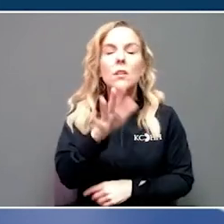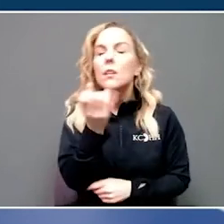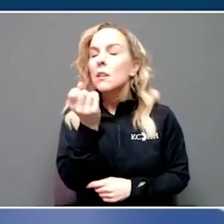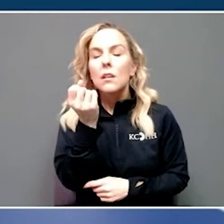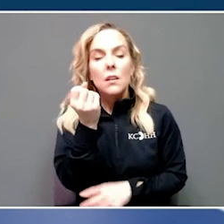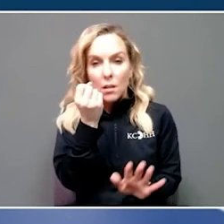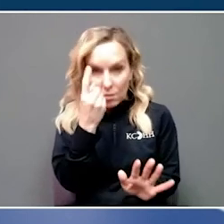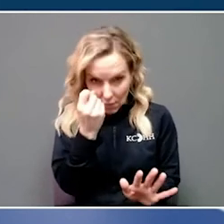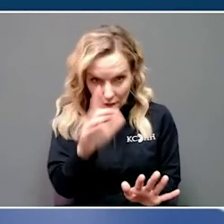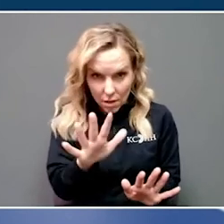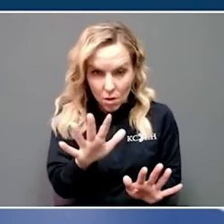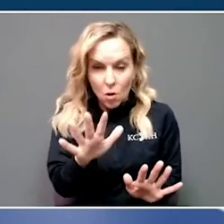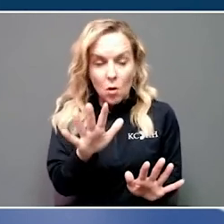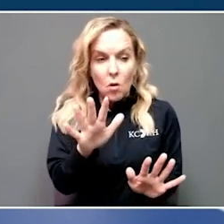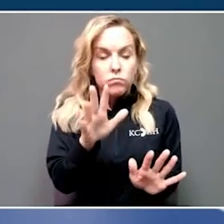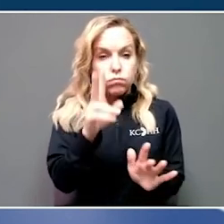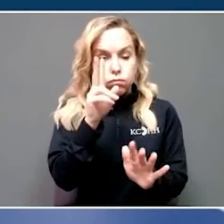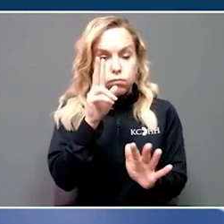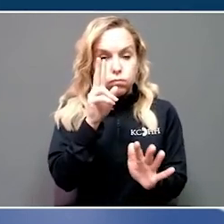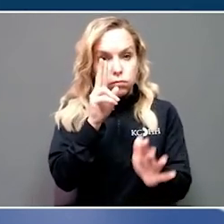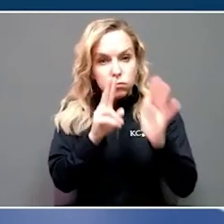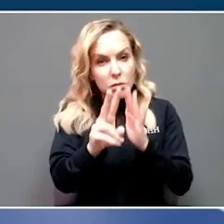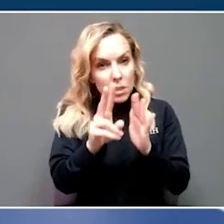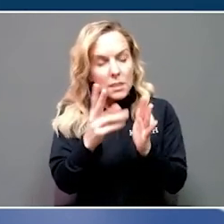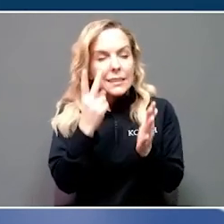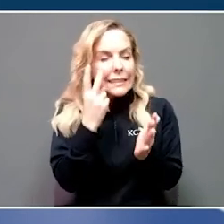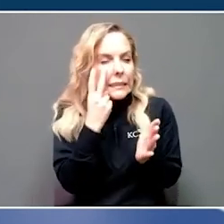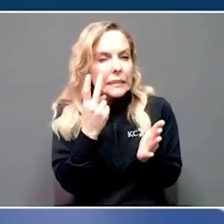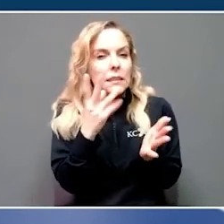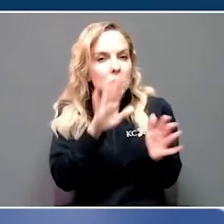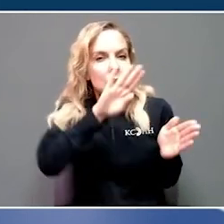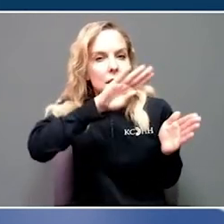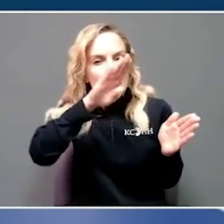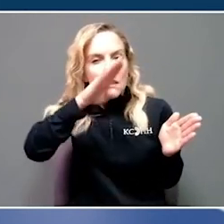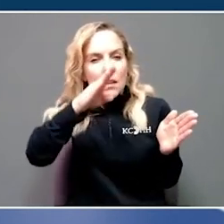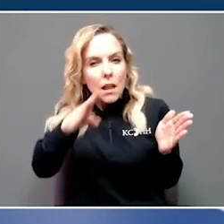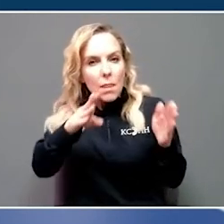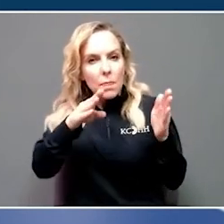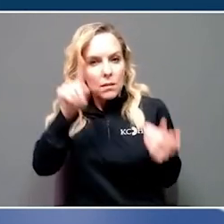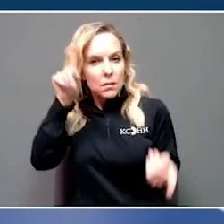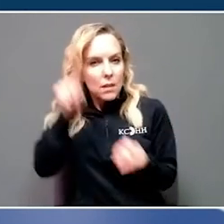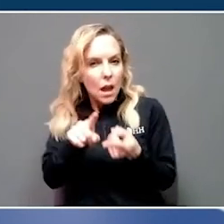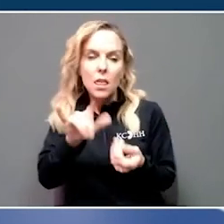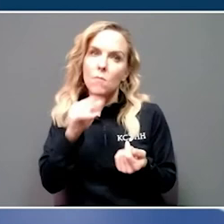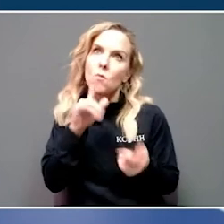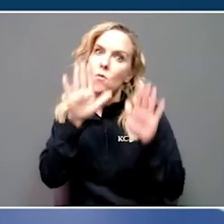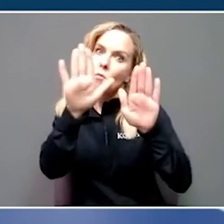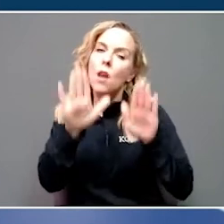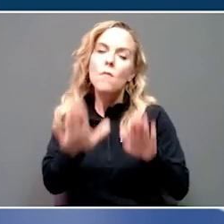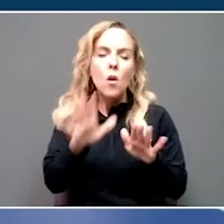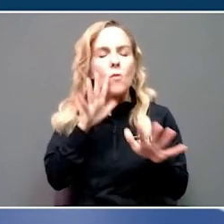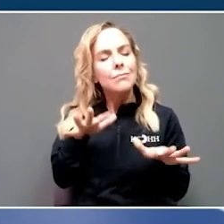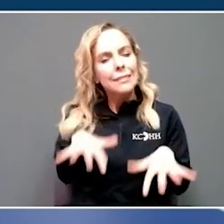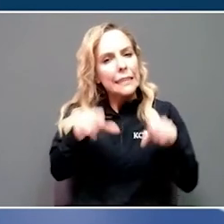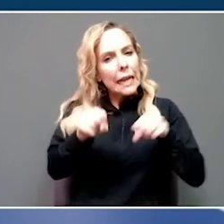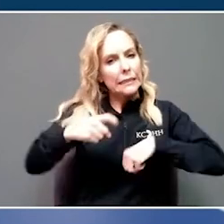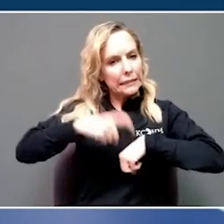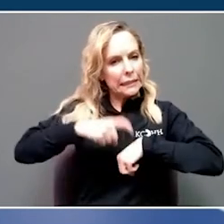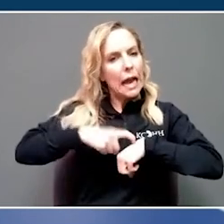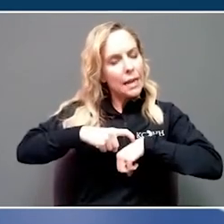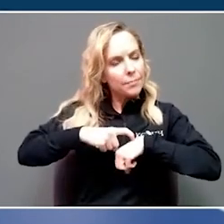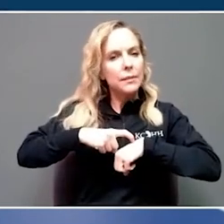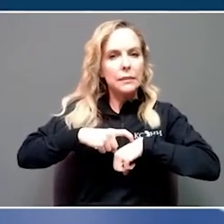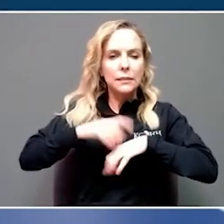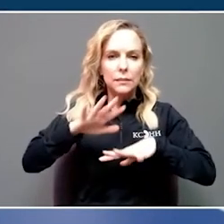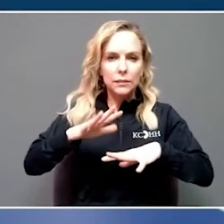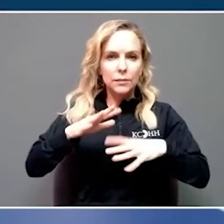like we are starting a decline, and that would be wonderful. It's going to take a little time to bear that out, but